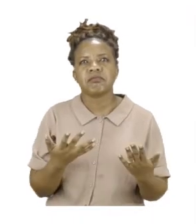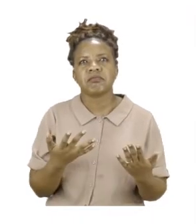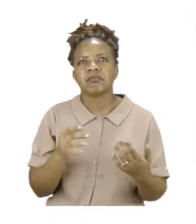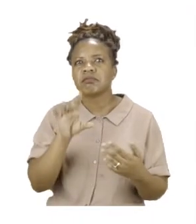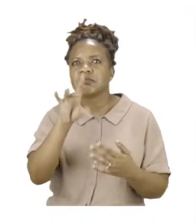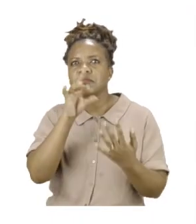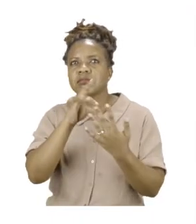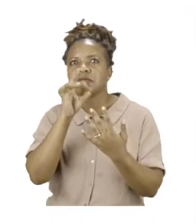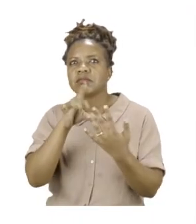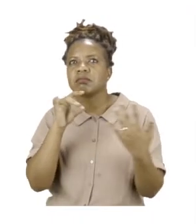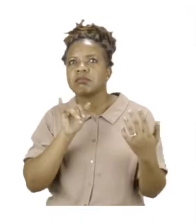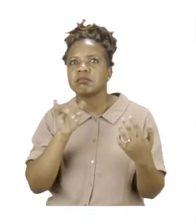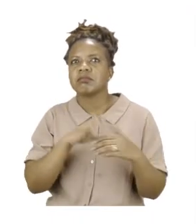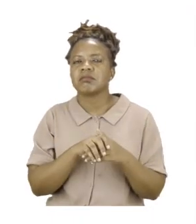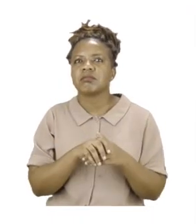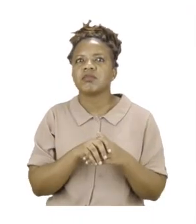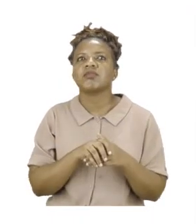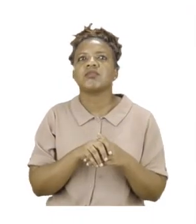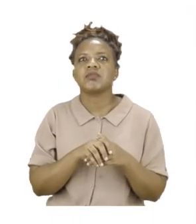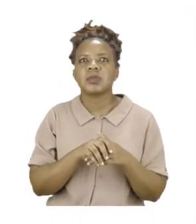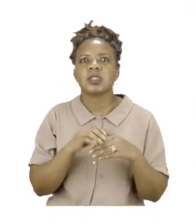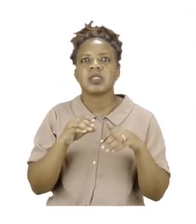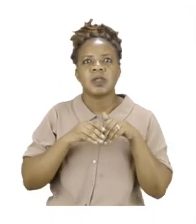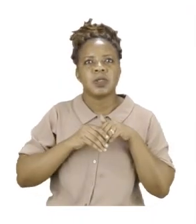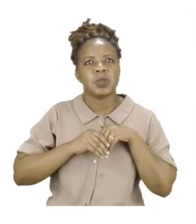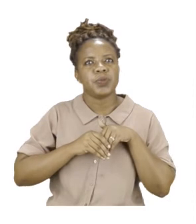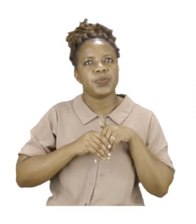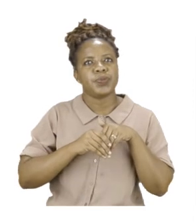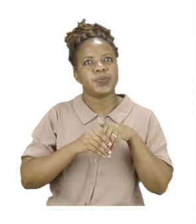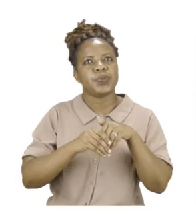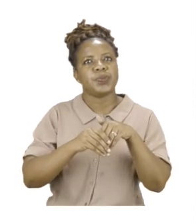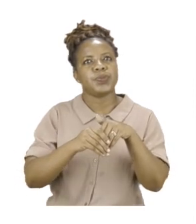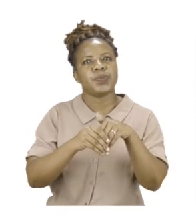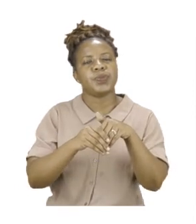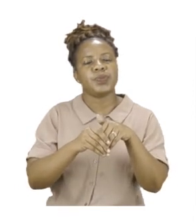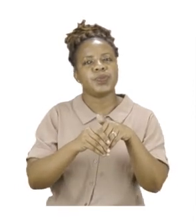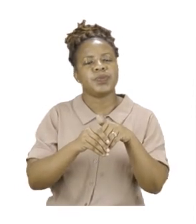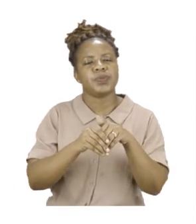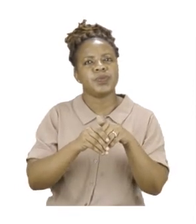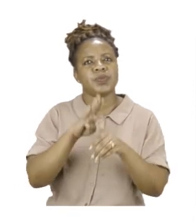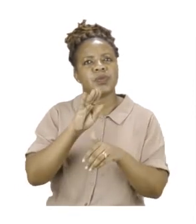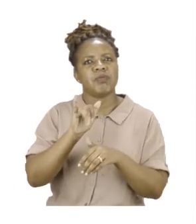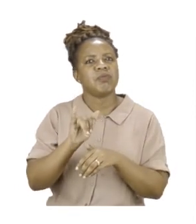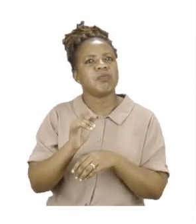traveling by... What, how would you like to travel? Hmm.